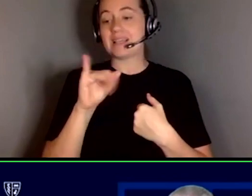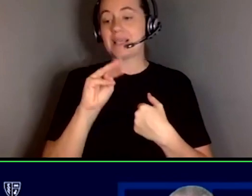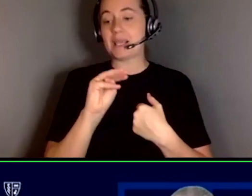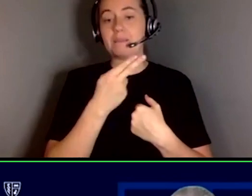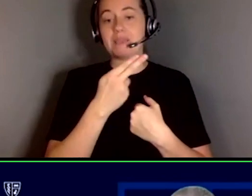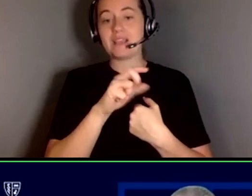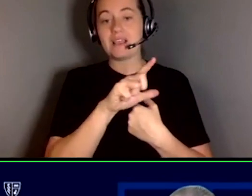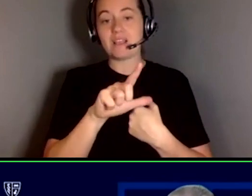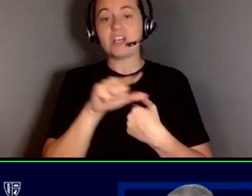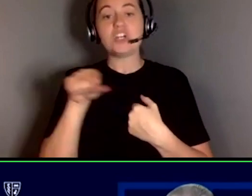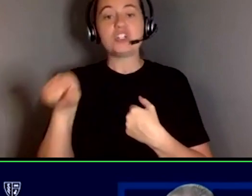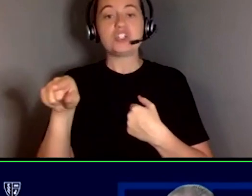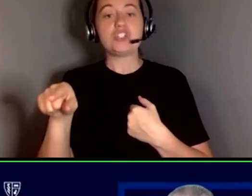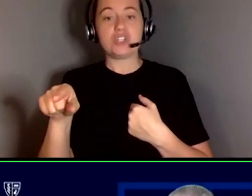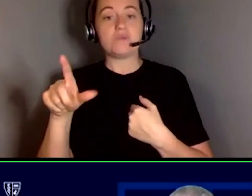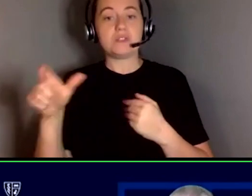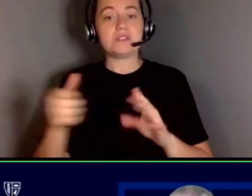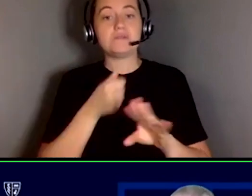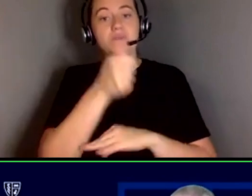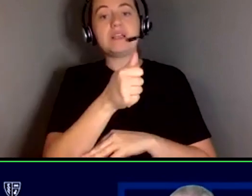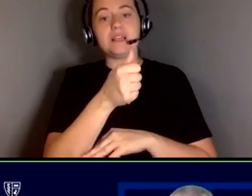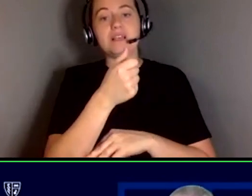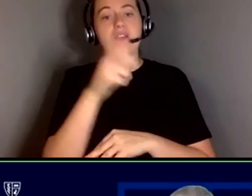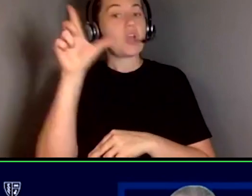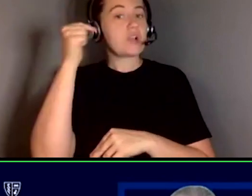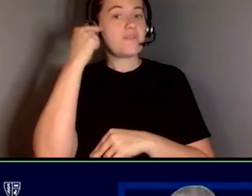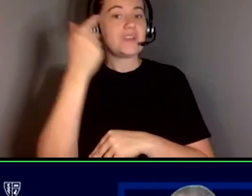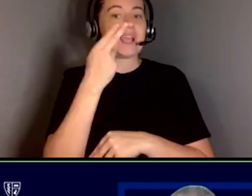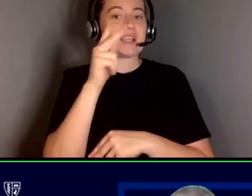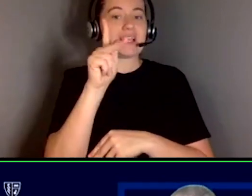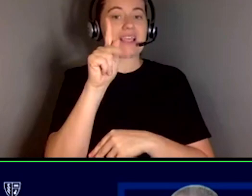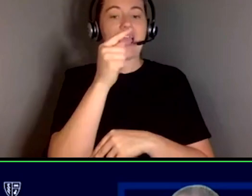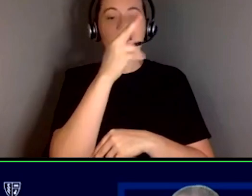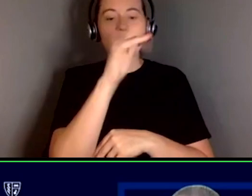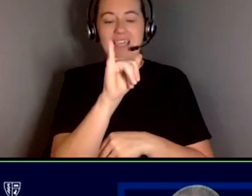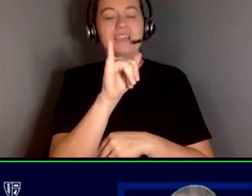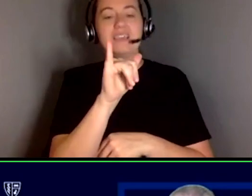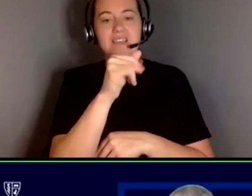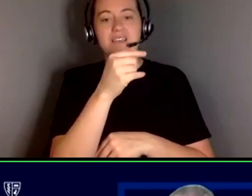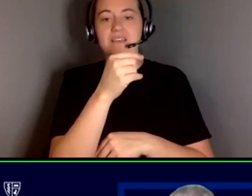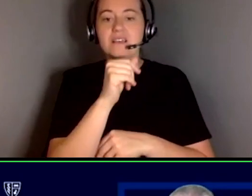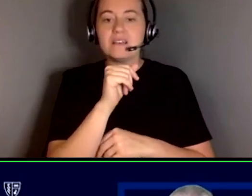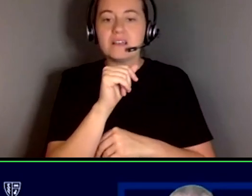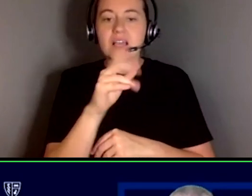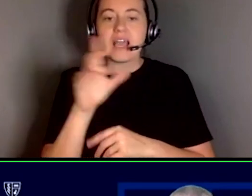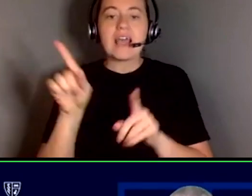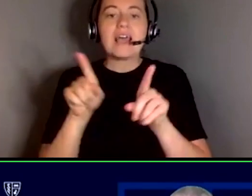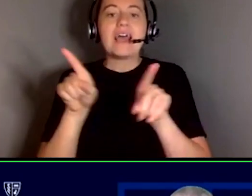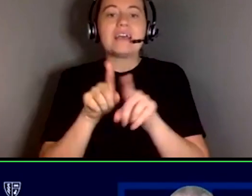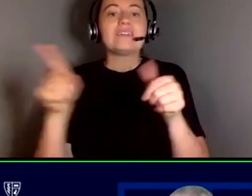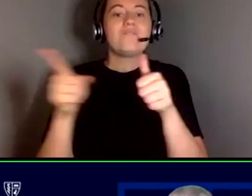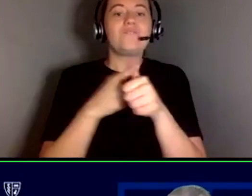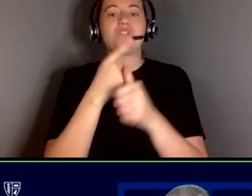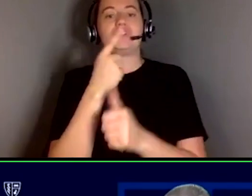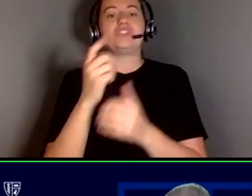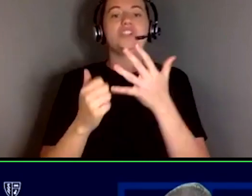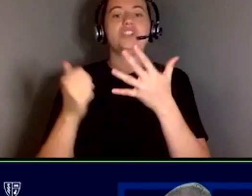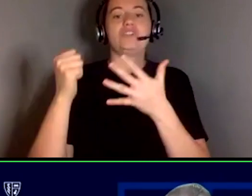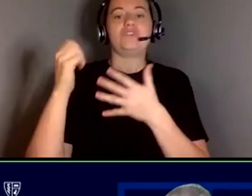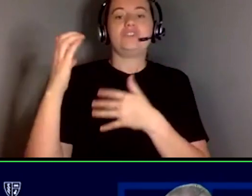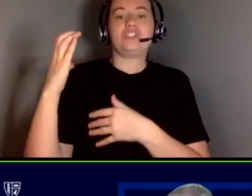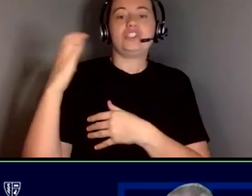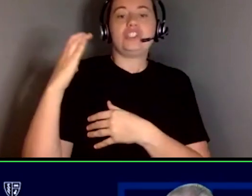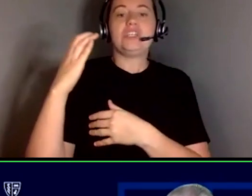who was appointed by our governor, Kathy Hochul, to serve as New York State's first-ever Chief Disability Officer in February 2022.